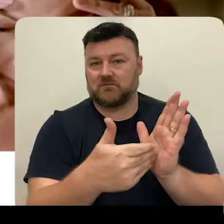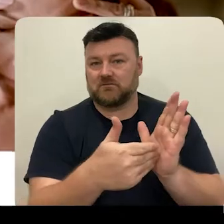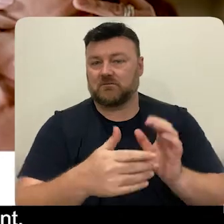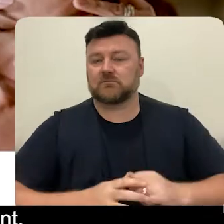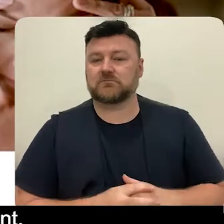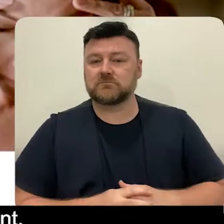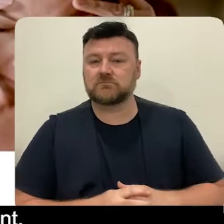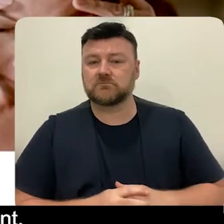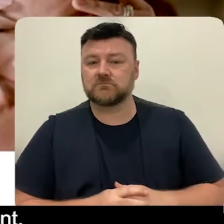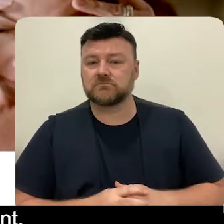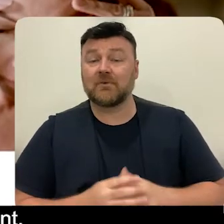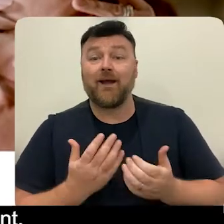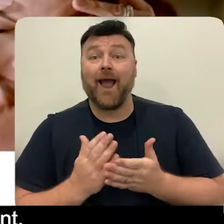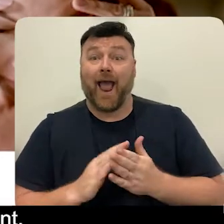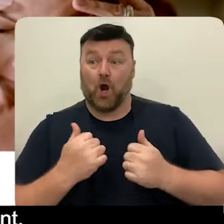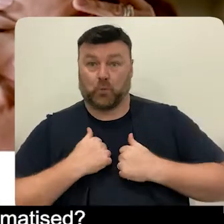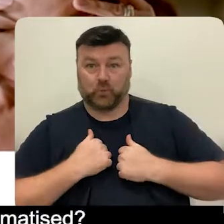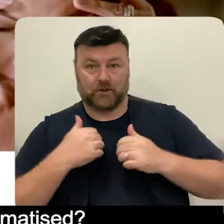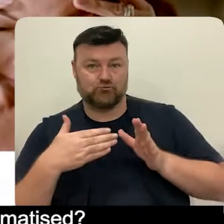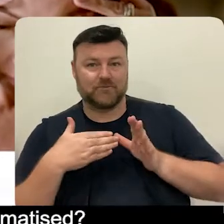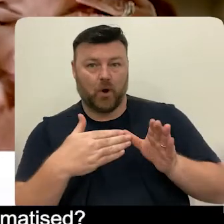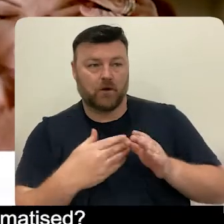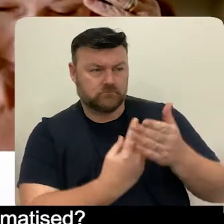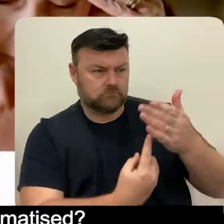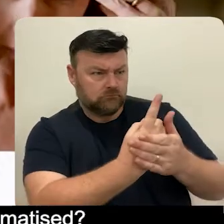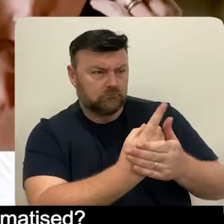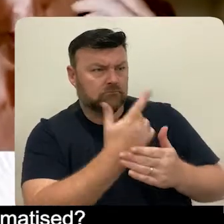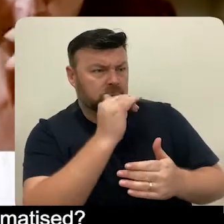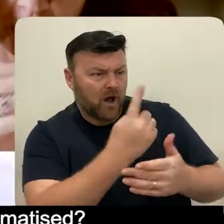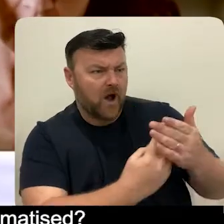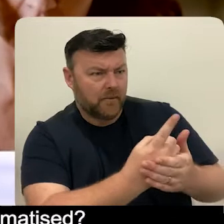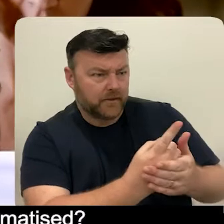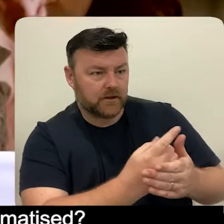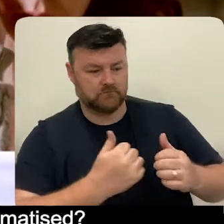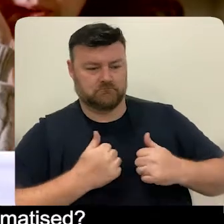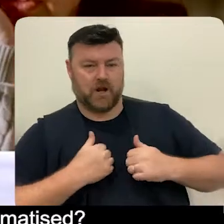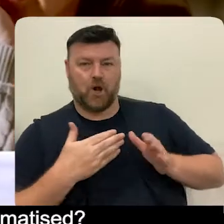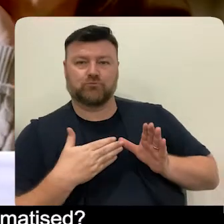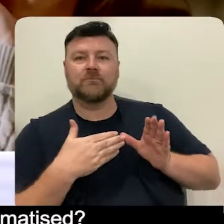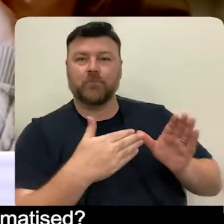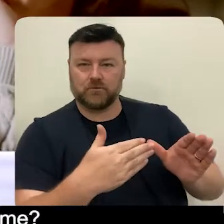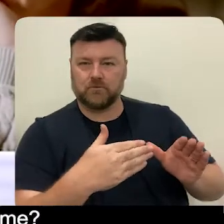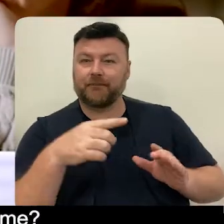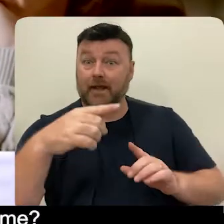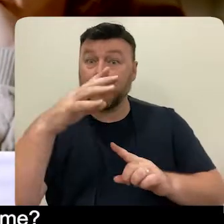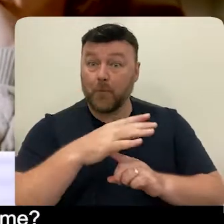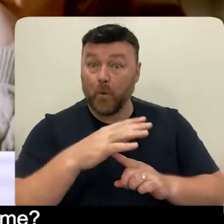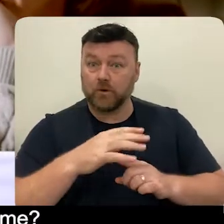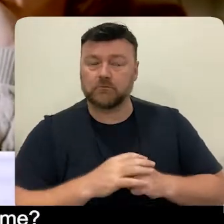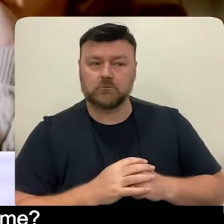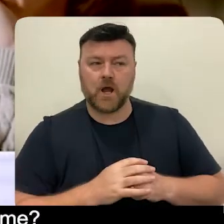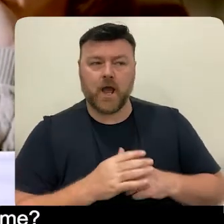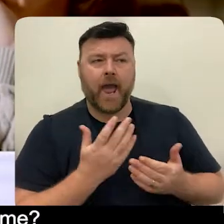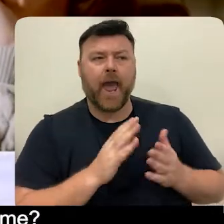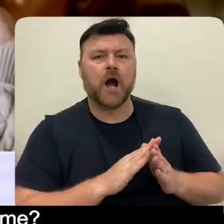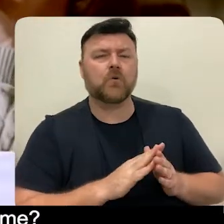The way we respond to that is what's important. How do we best identify people who have been traumatised? How do we clarify